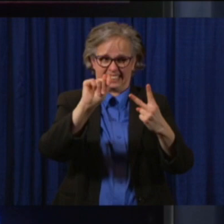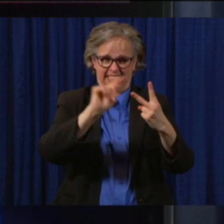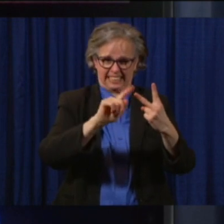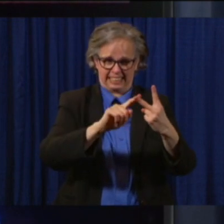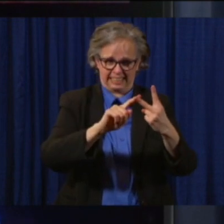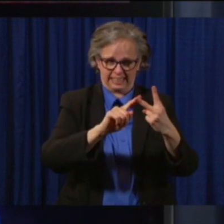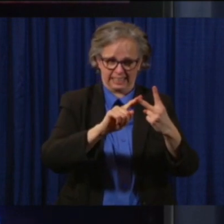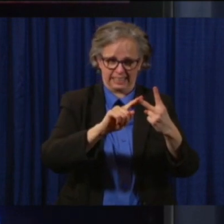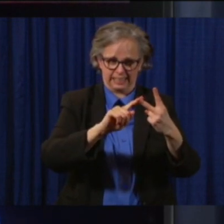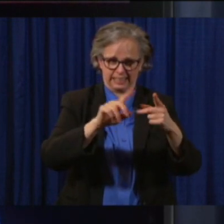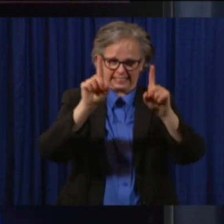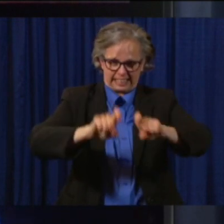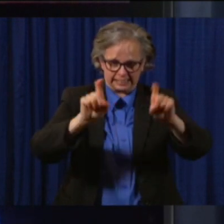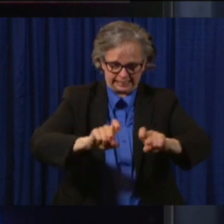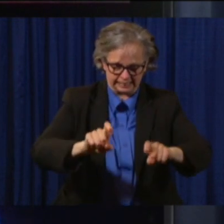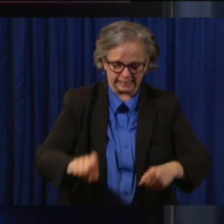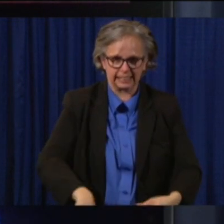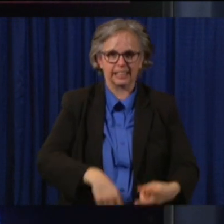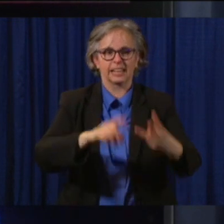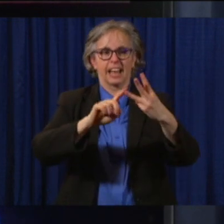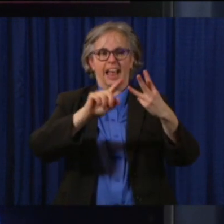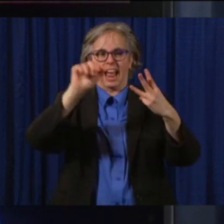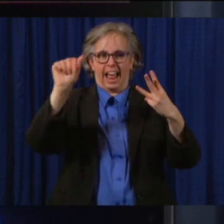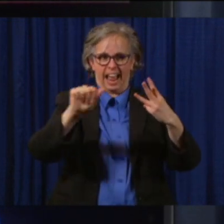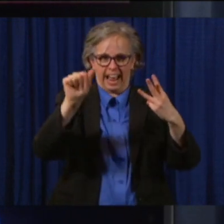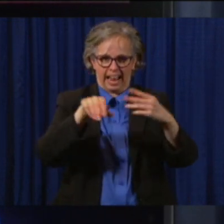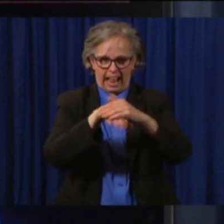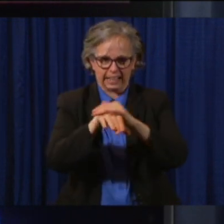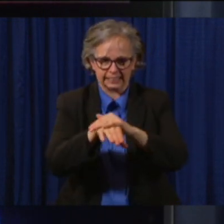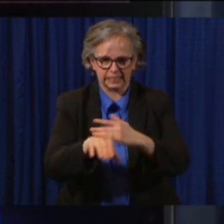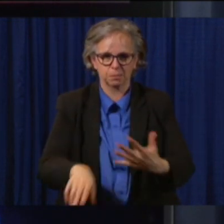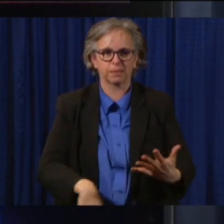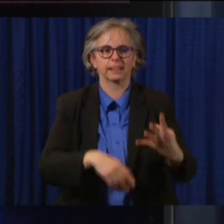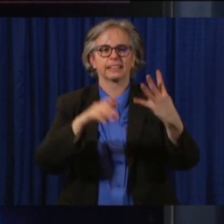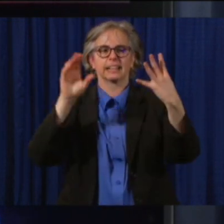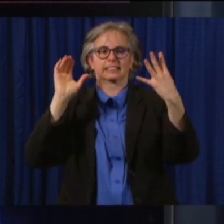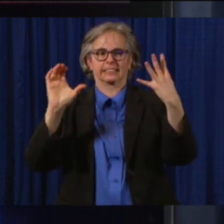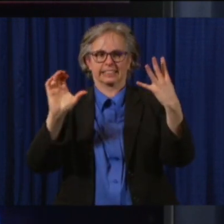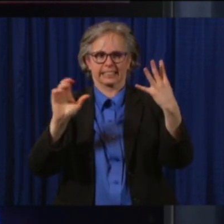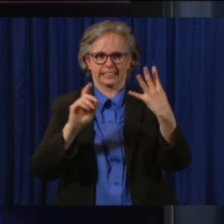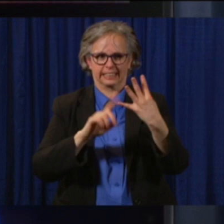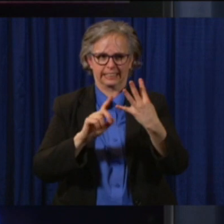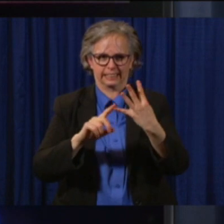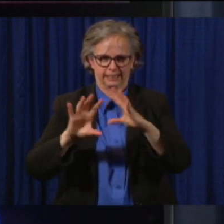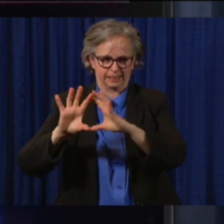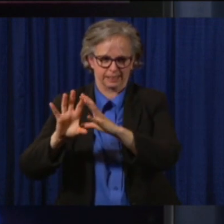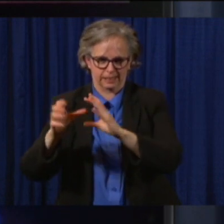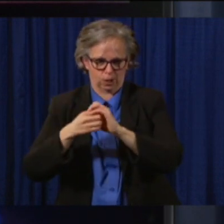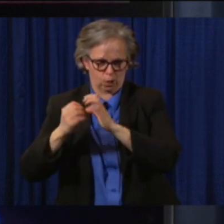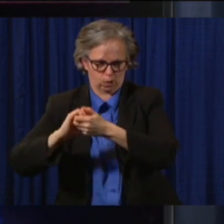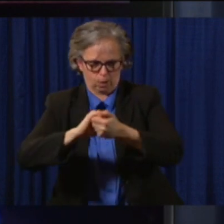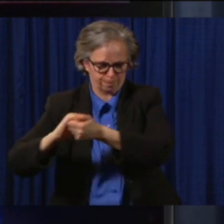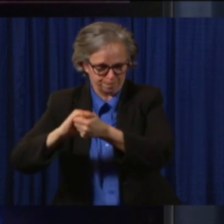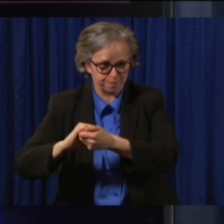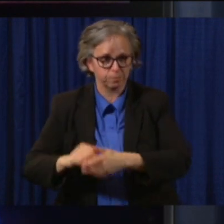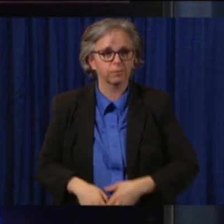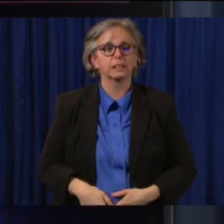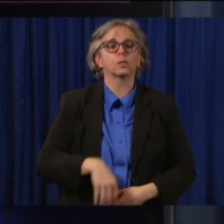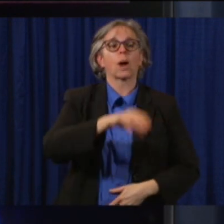is looking at these four categories, messaging, Governor DeWine, under your leadership,